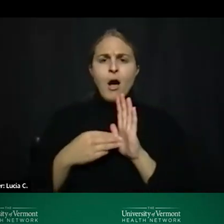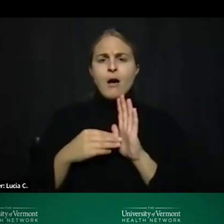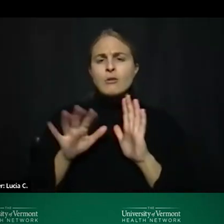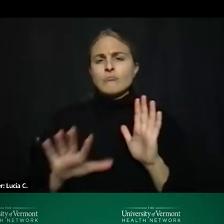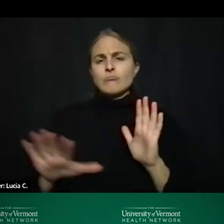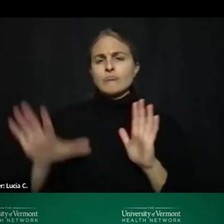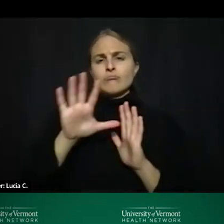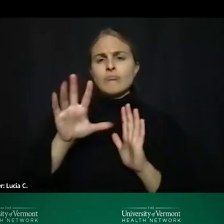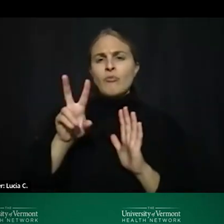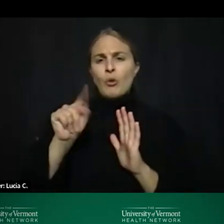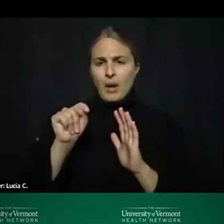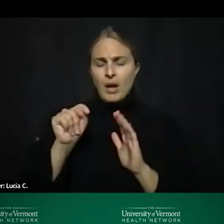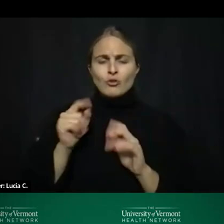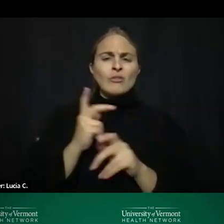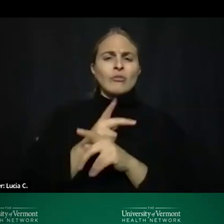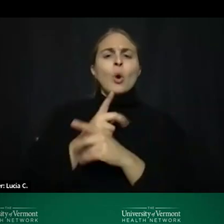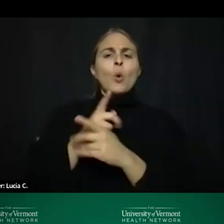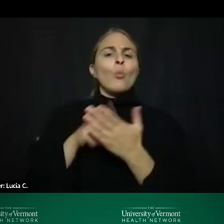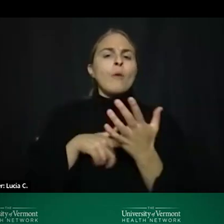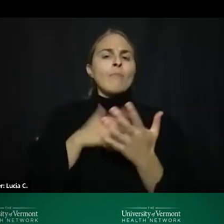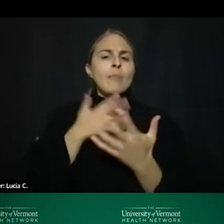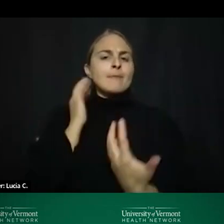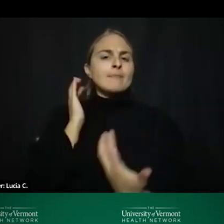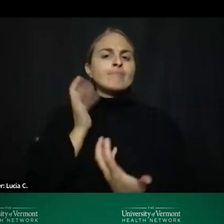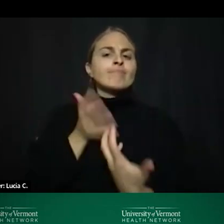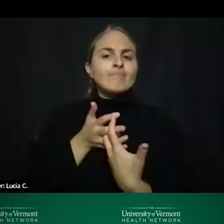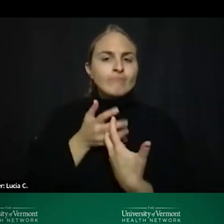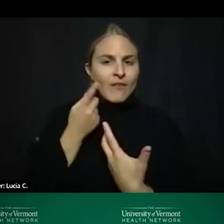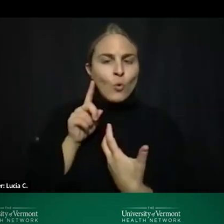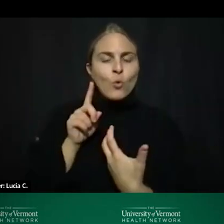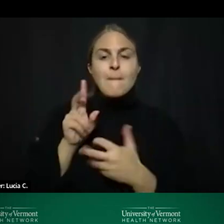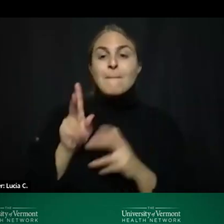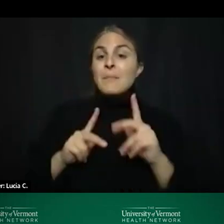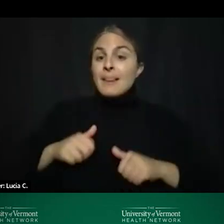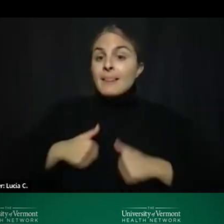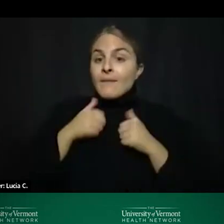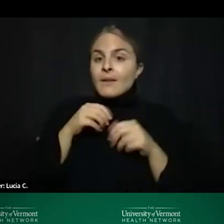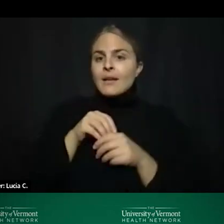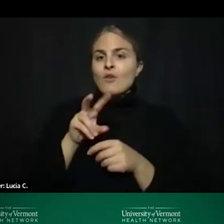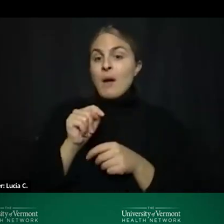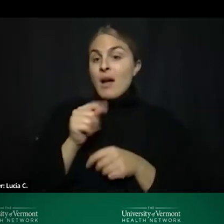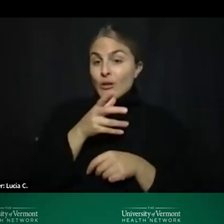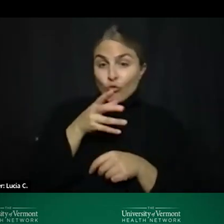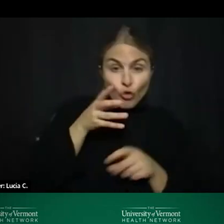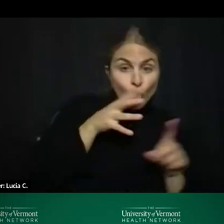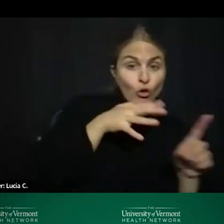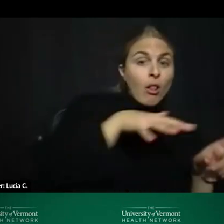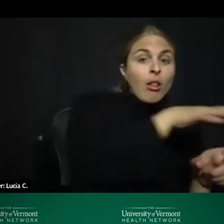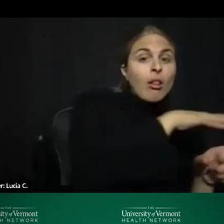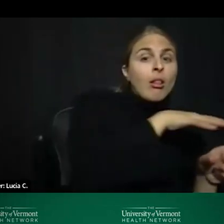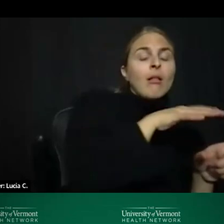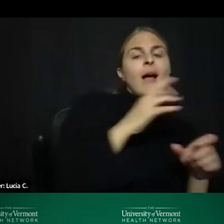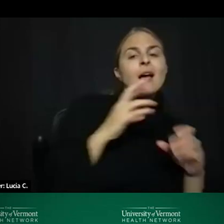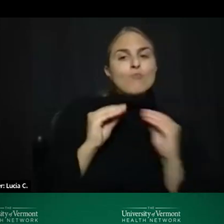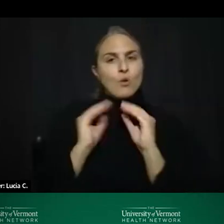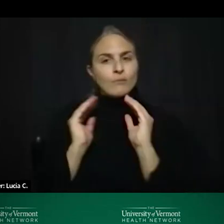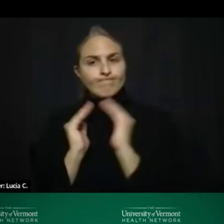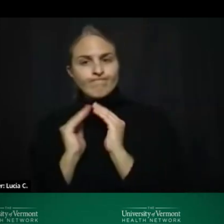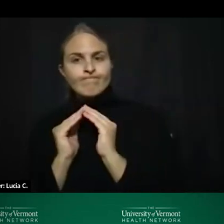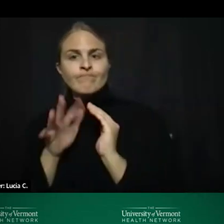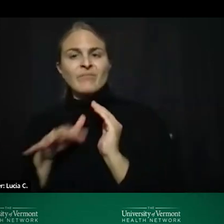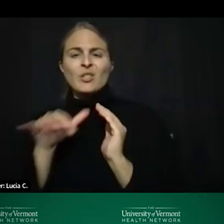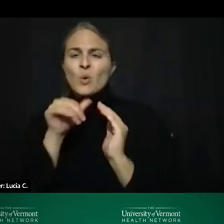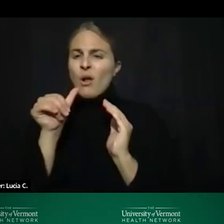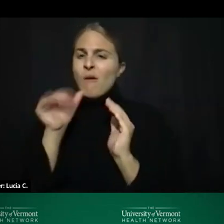what the best practice is for vermont for vermonters in rural settings and more urban settings and so it's not a